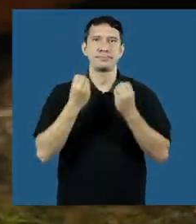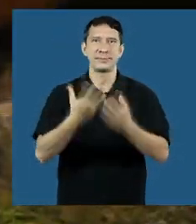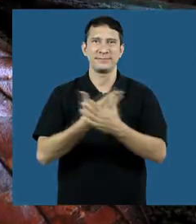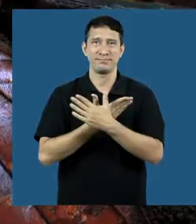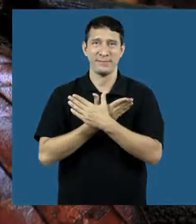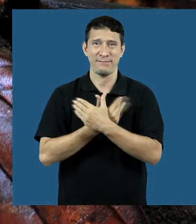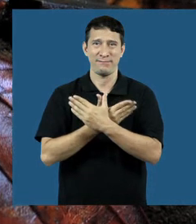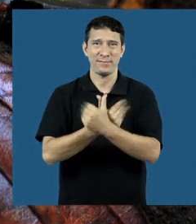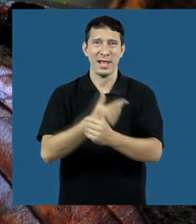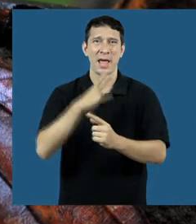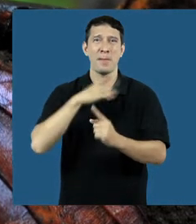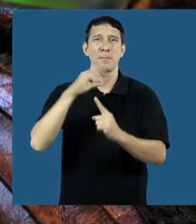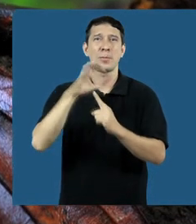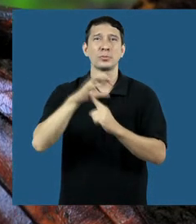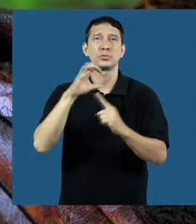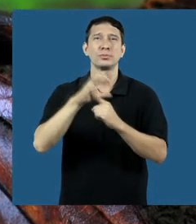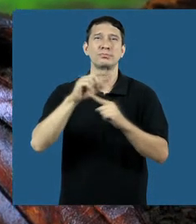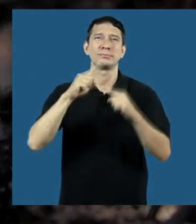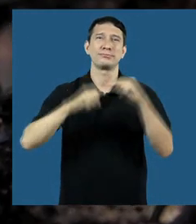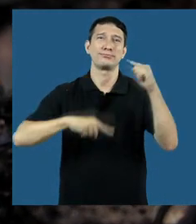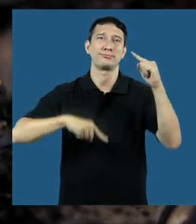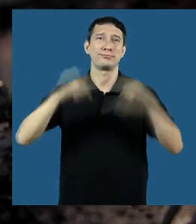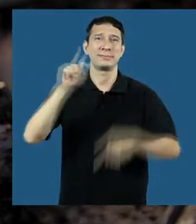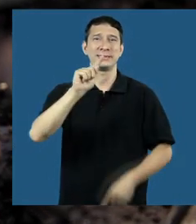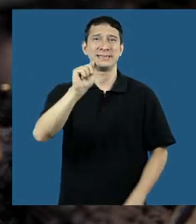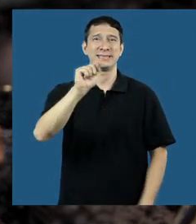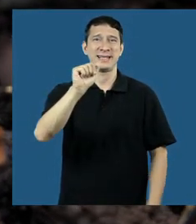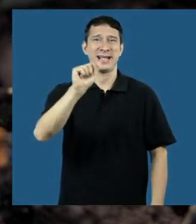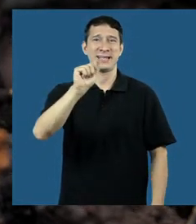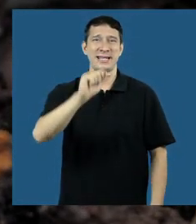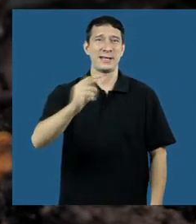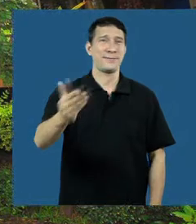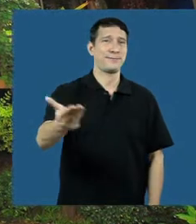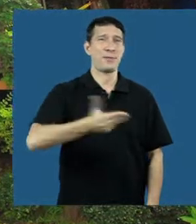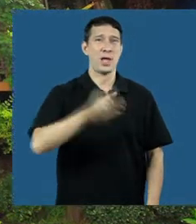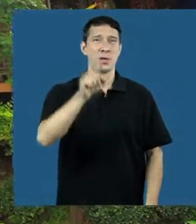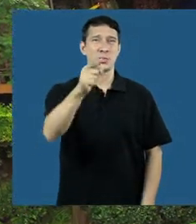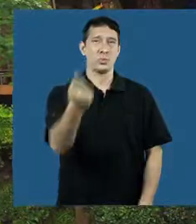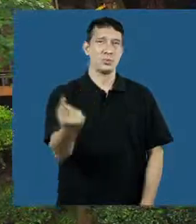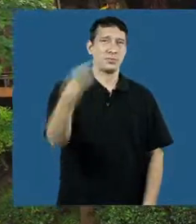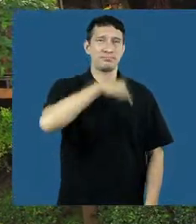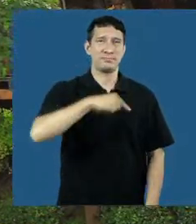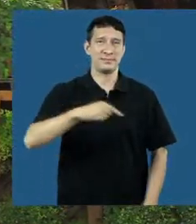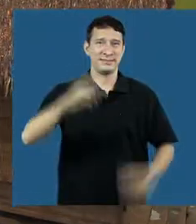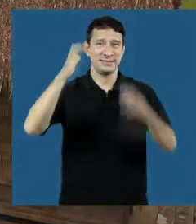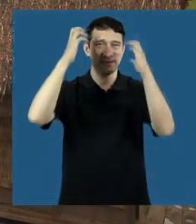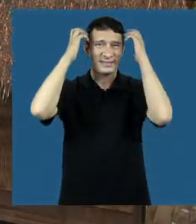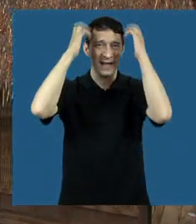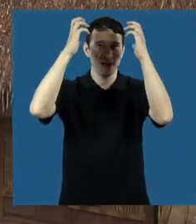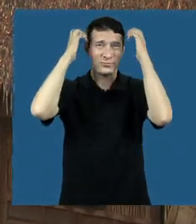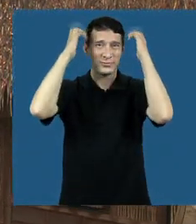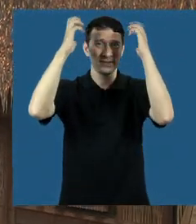butterflies. And Het Toi, a kind of mushroom in the shape of a champagne glass. The Tourism Authority of Thailand